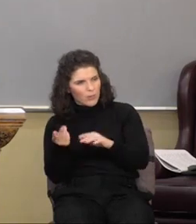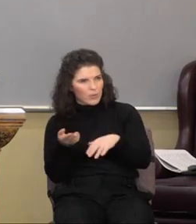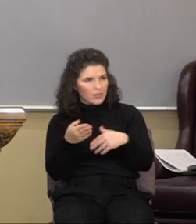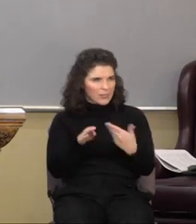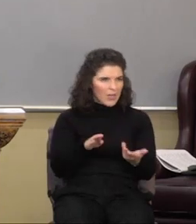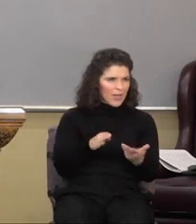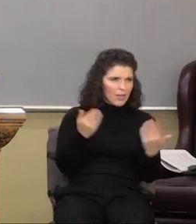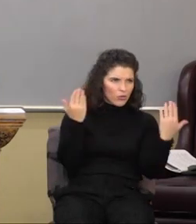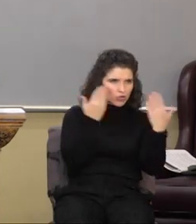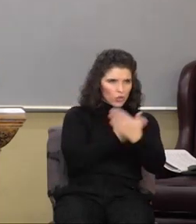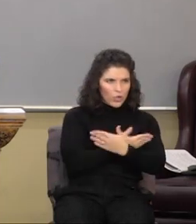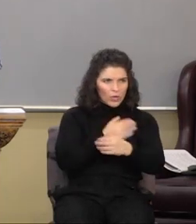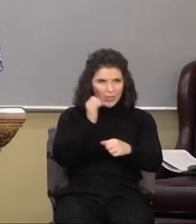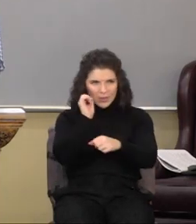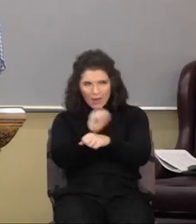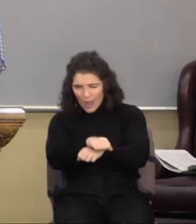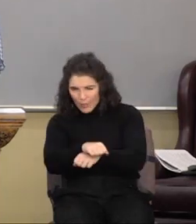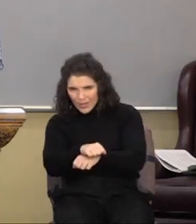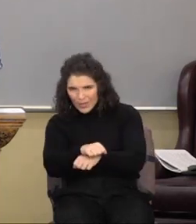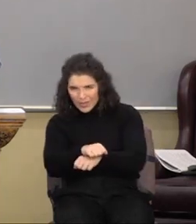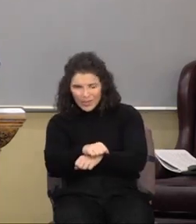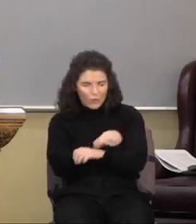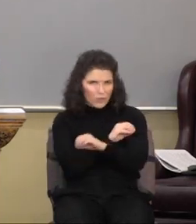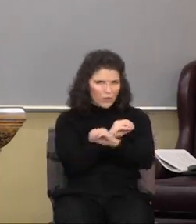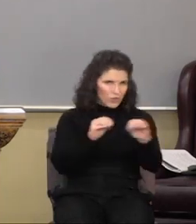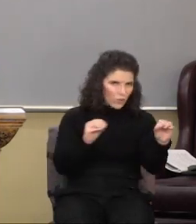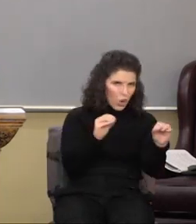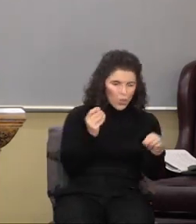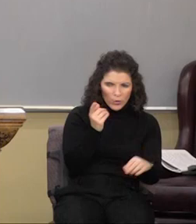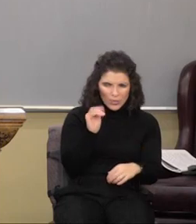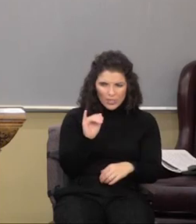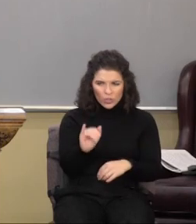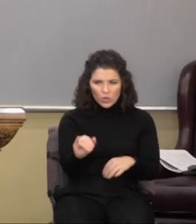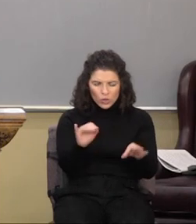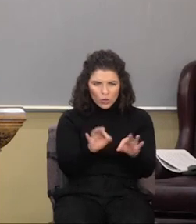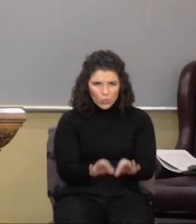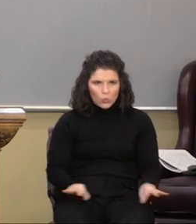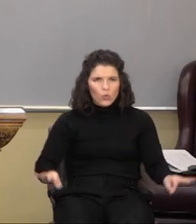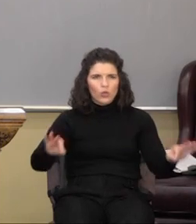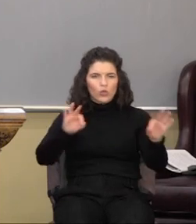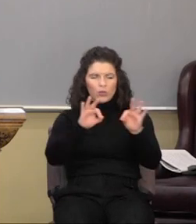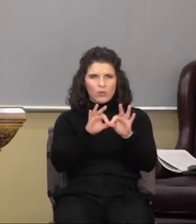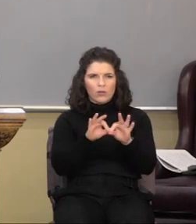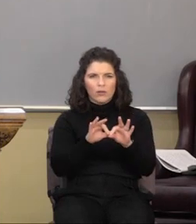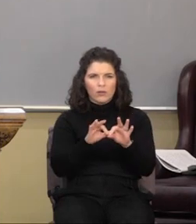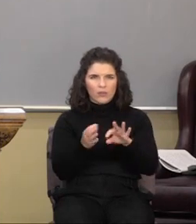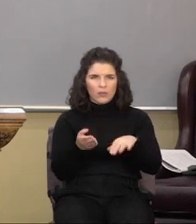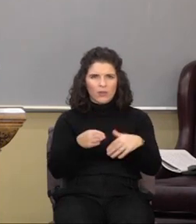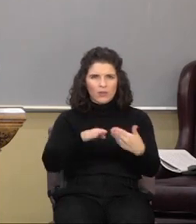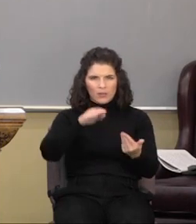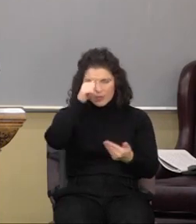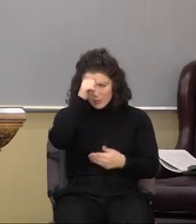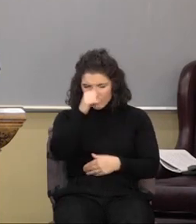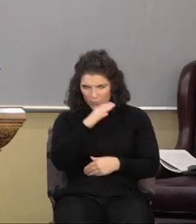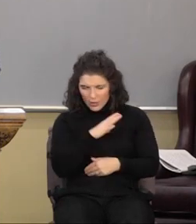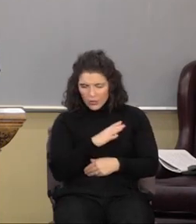There was no eternal worth in a dead man.